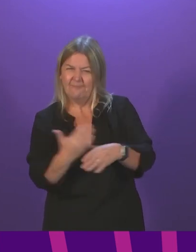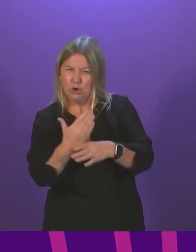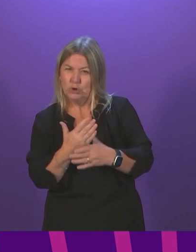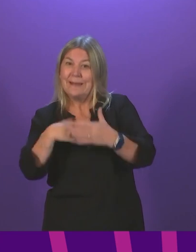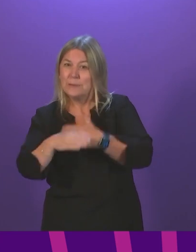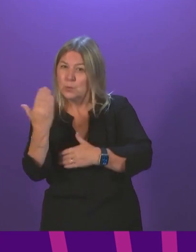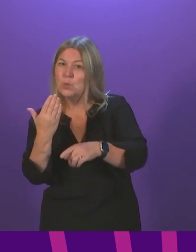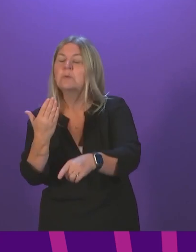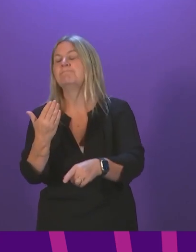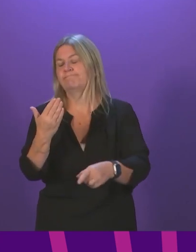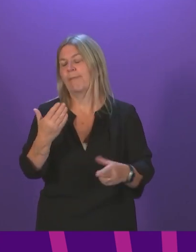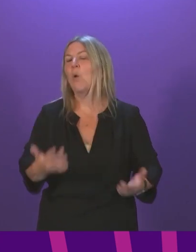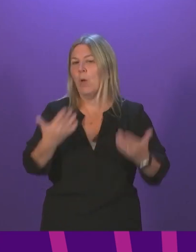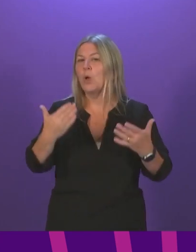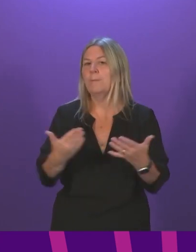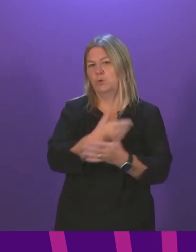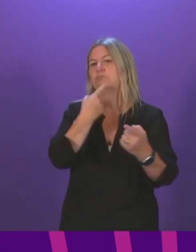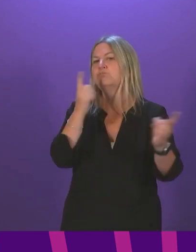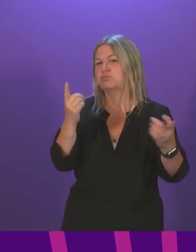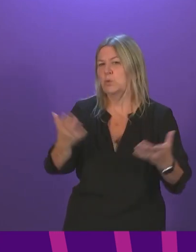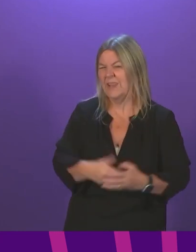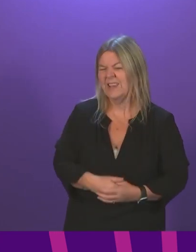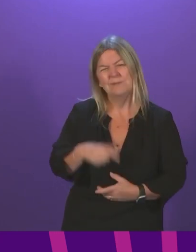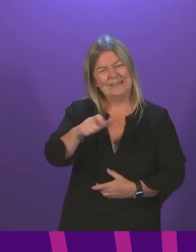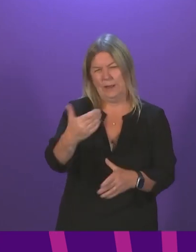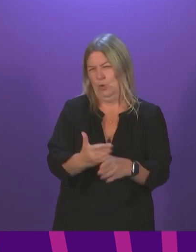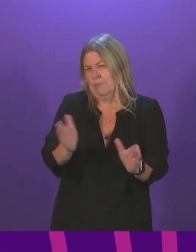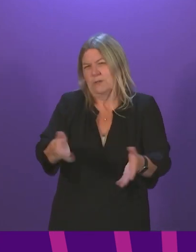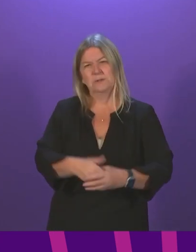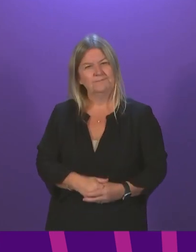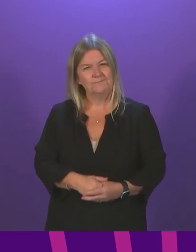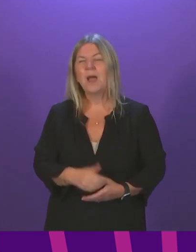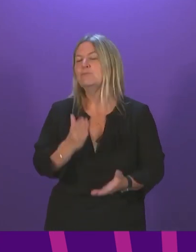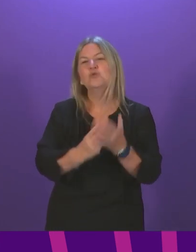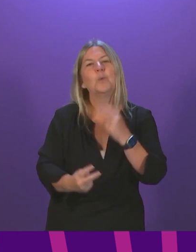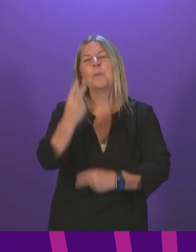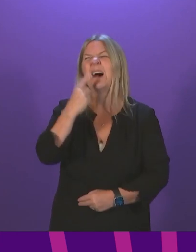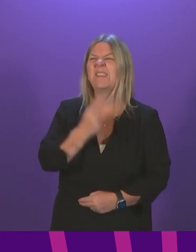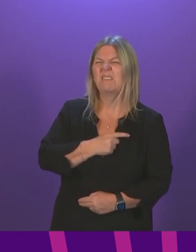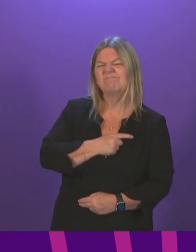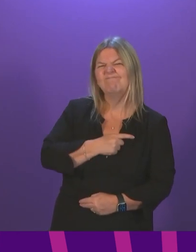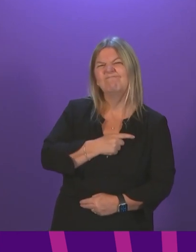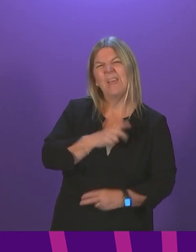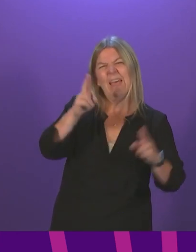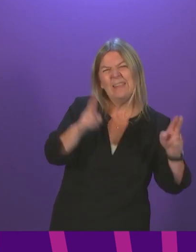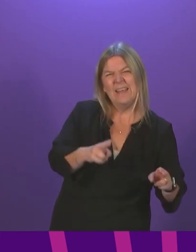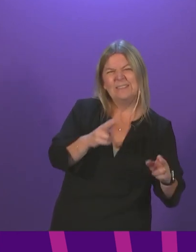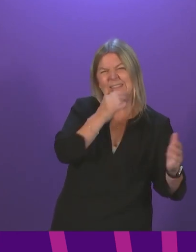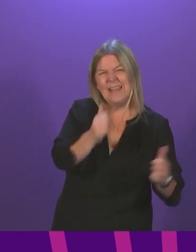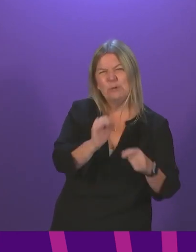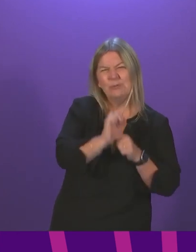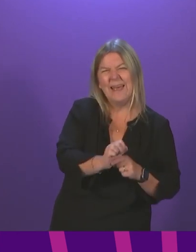and I welcome movement on that today. But there is still work to do. I think we will look back and think that pulling back Test and Protect was a catastrophic